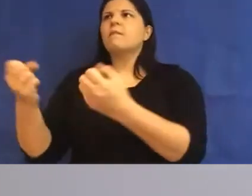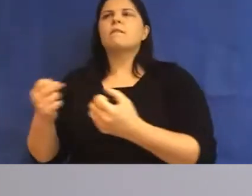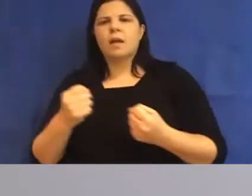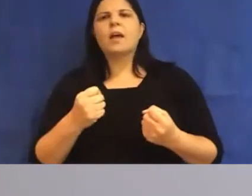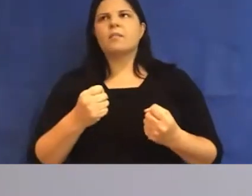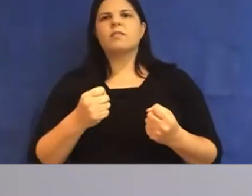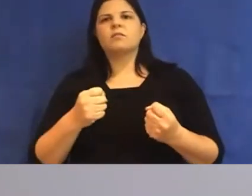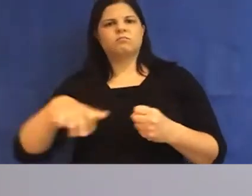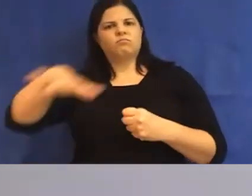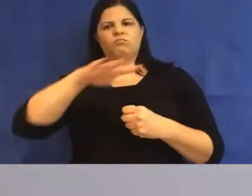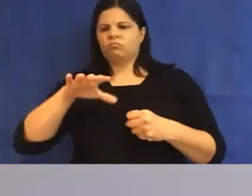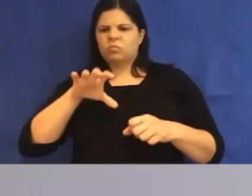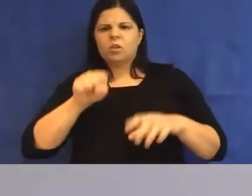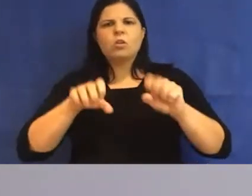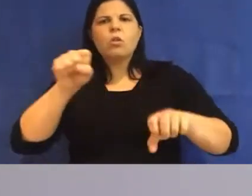and political and economic conditions.